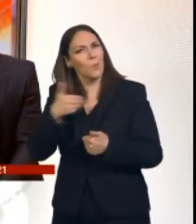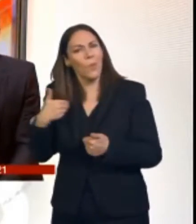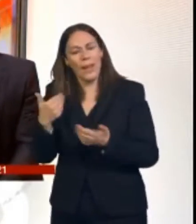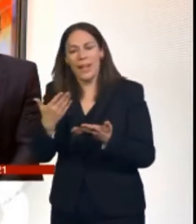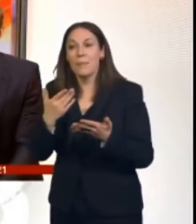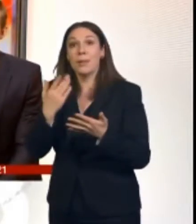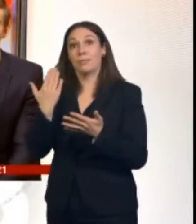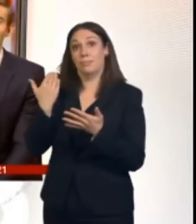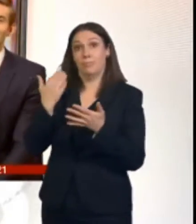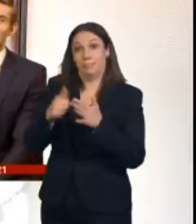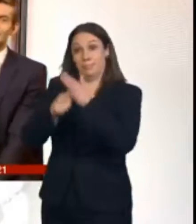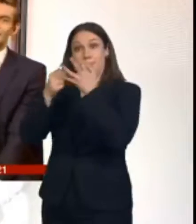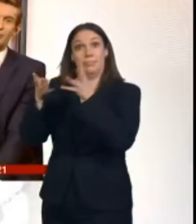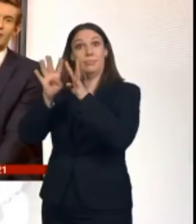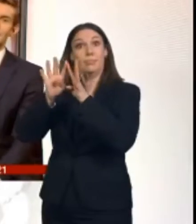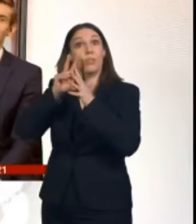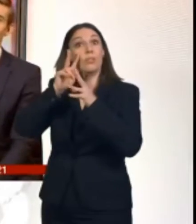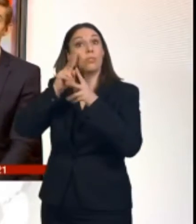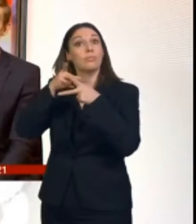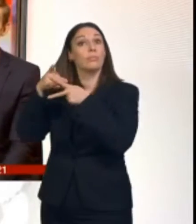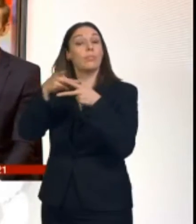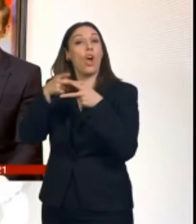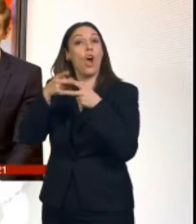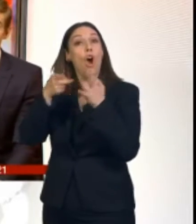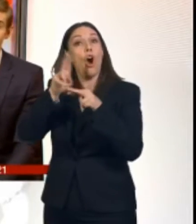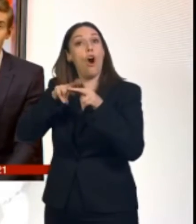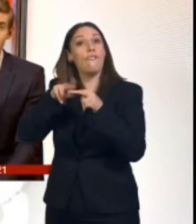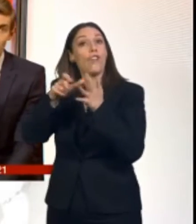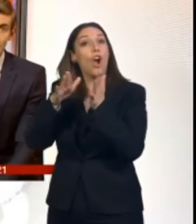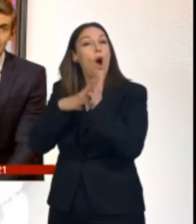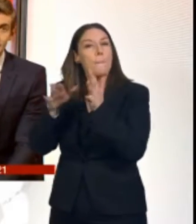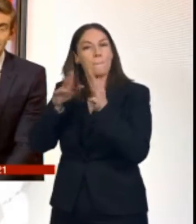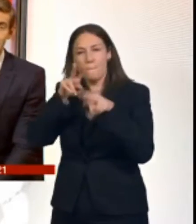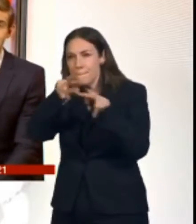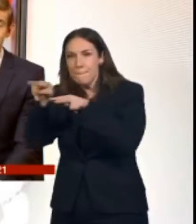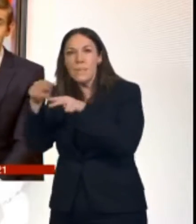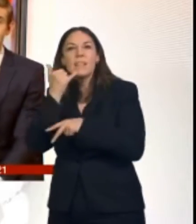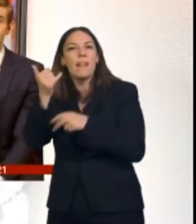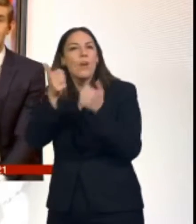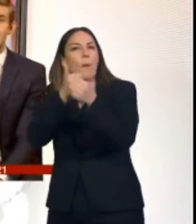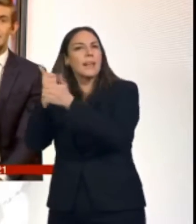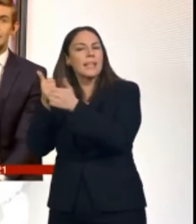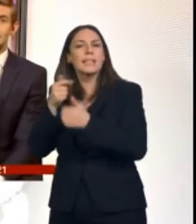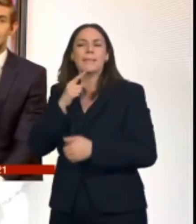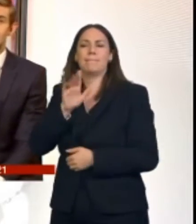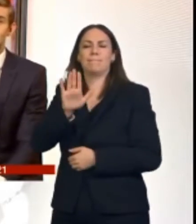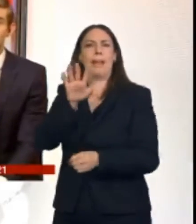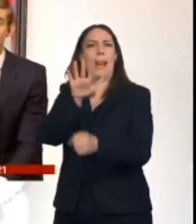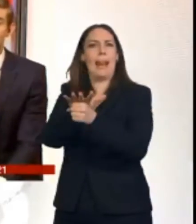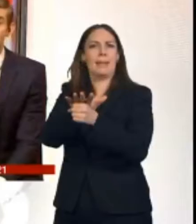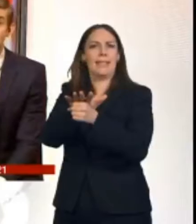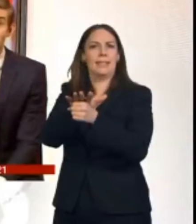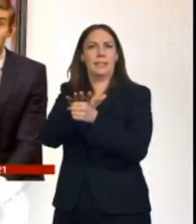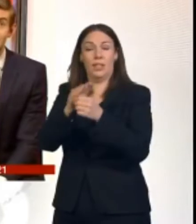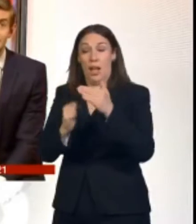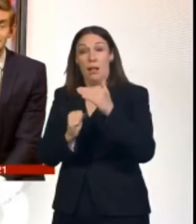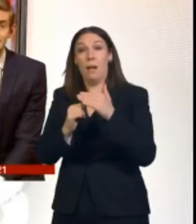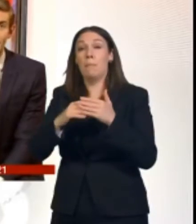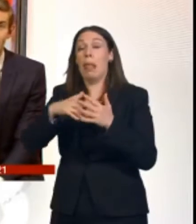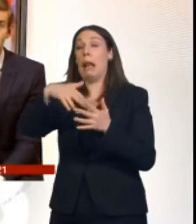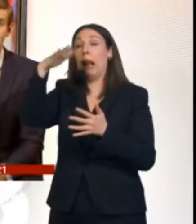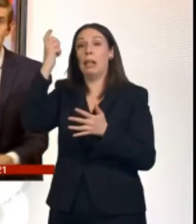Ofcom. capped the price that directory inquiries firms can actually charge for those 118 calls. It says it's now going to limit the cost of a call to £3